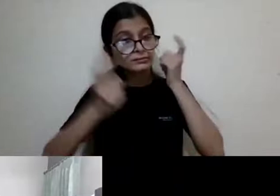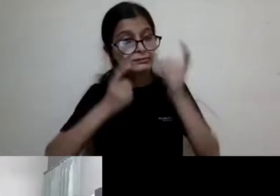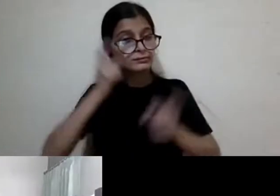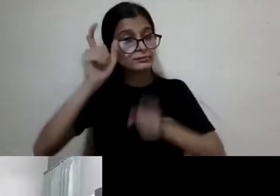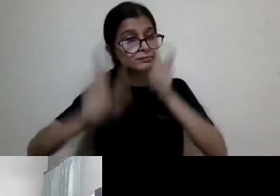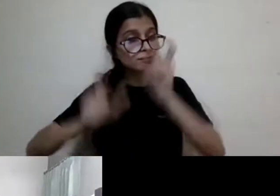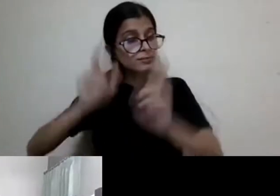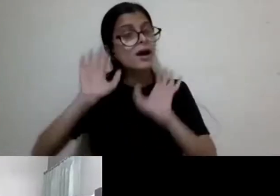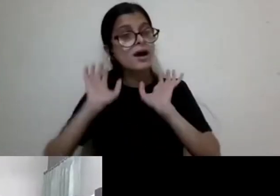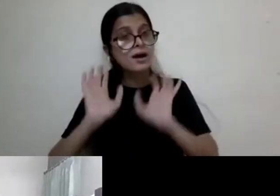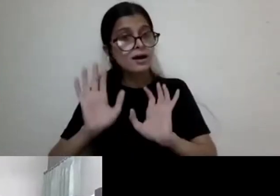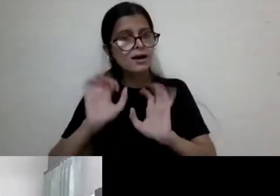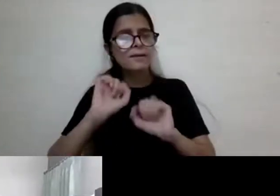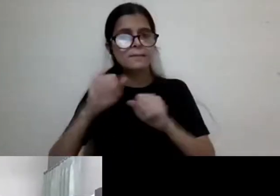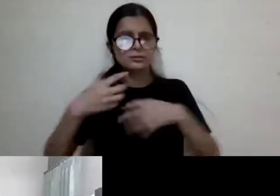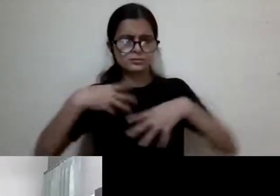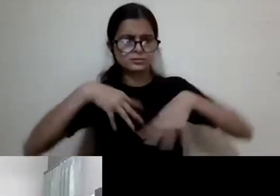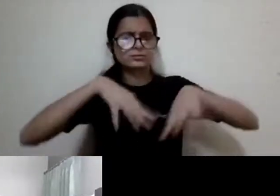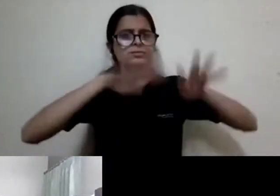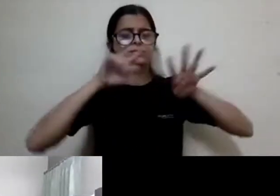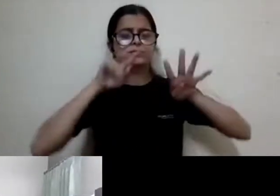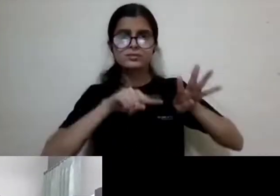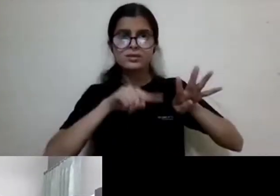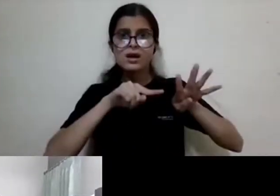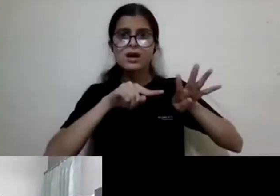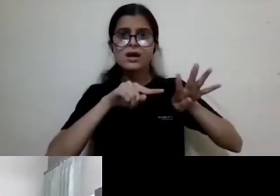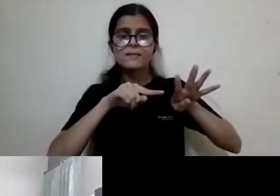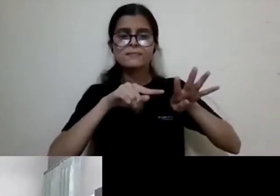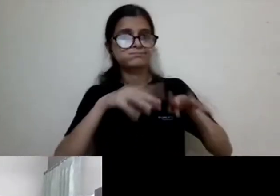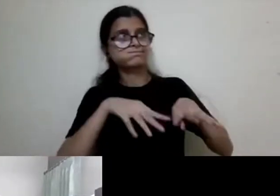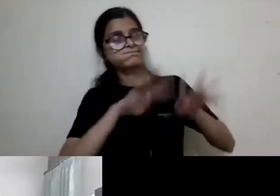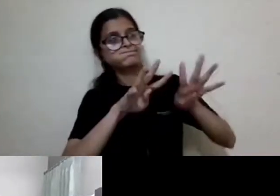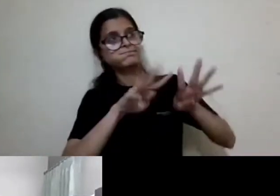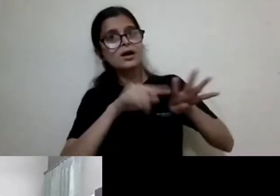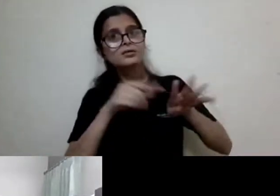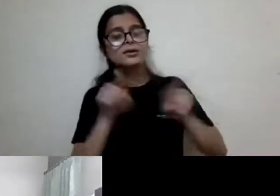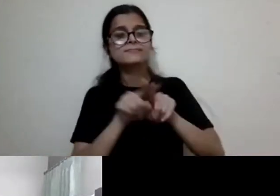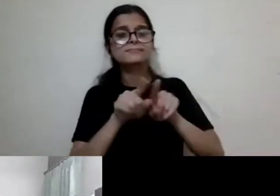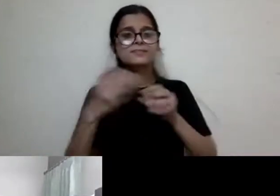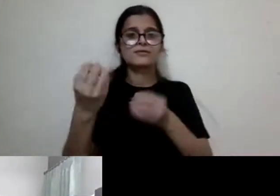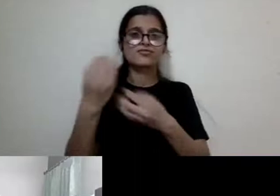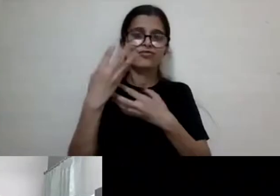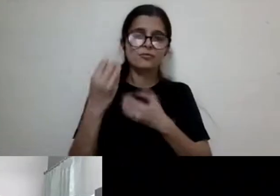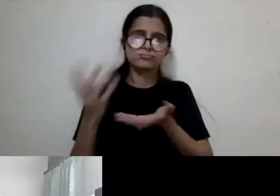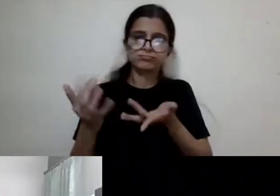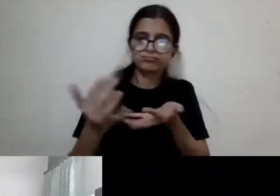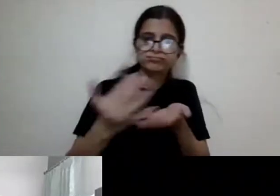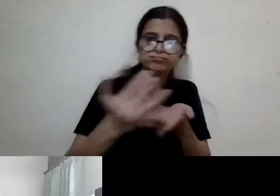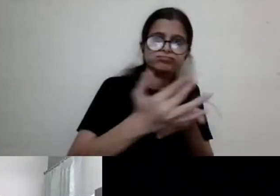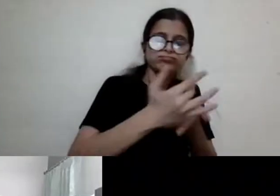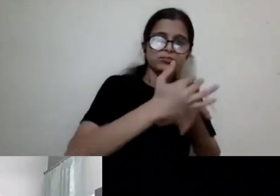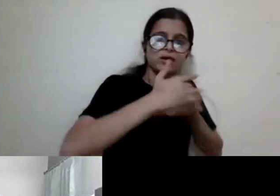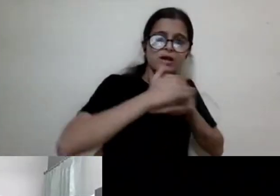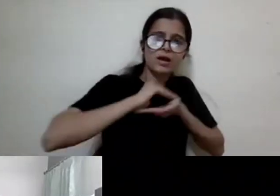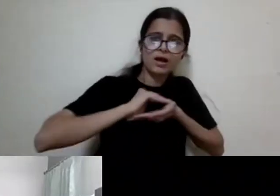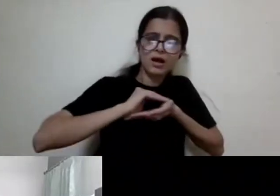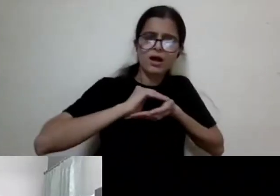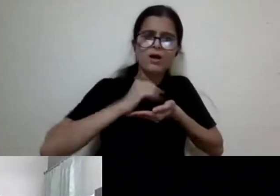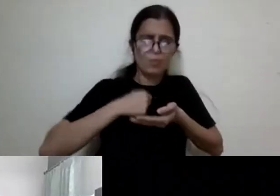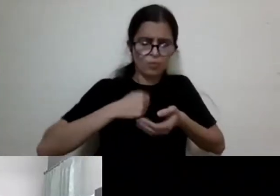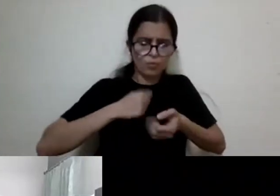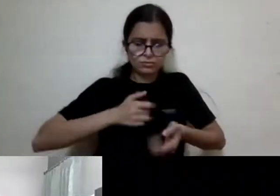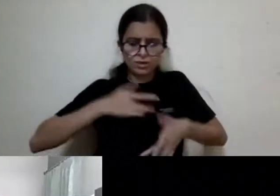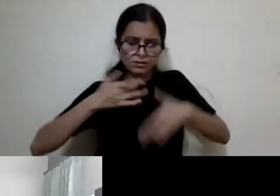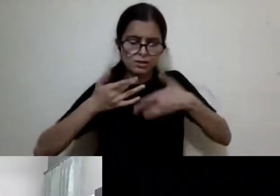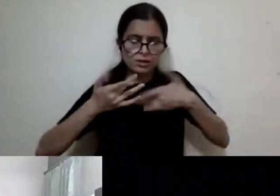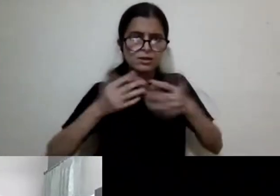is, uh, is, uh, also information gathering. I mean, we gather information through our senses and humans are